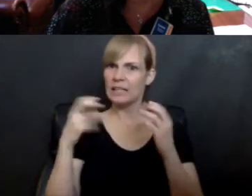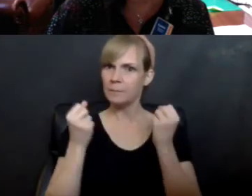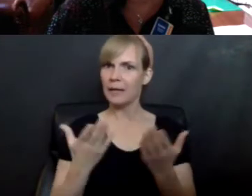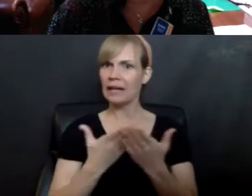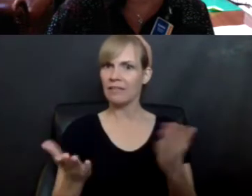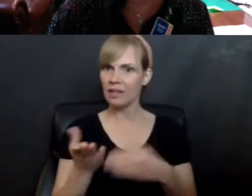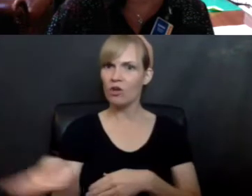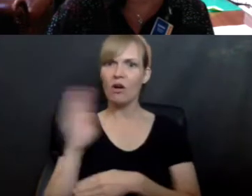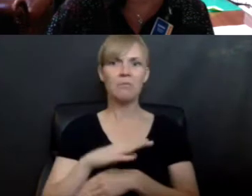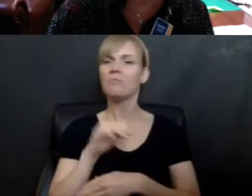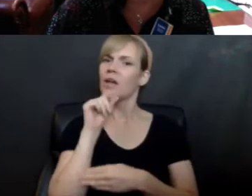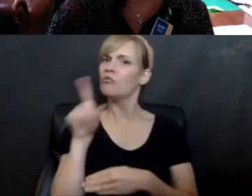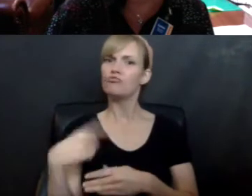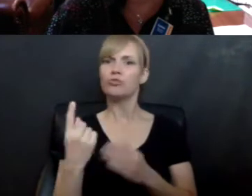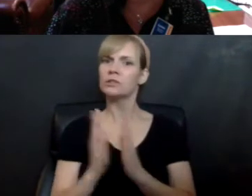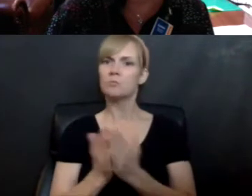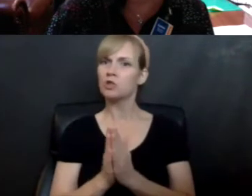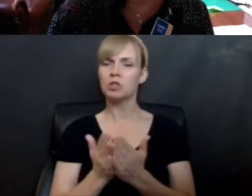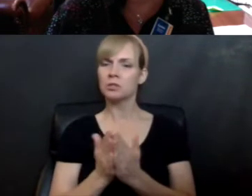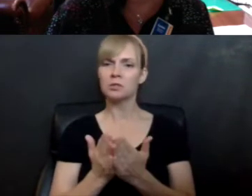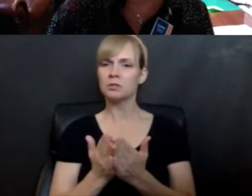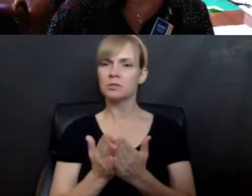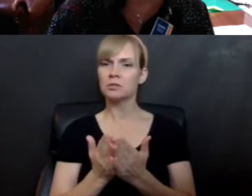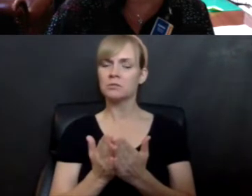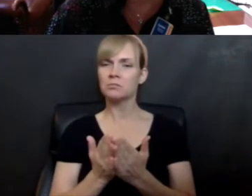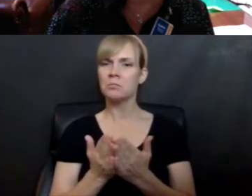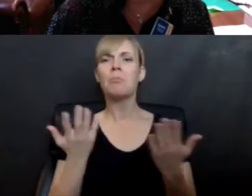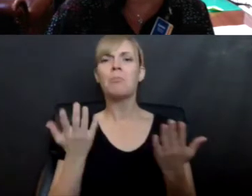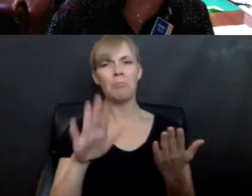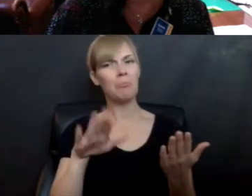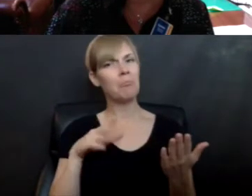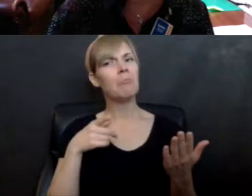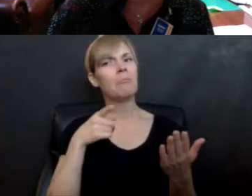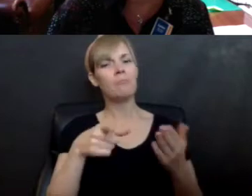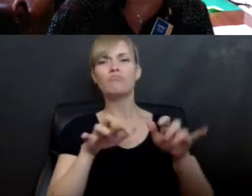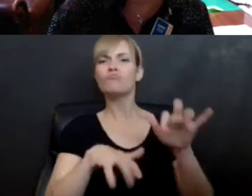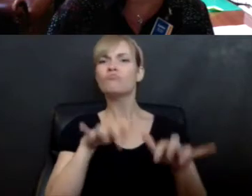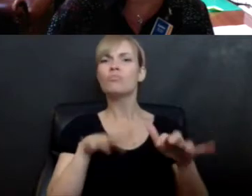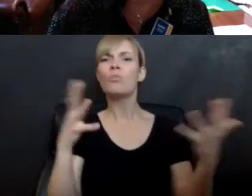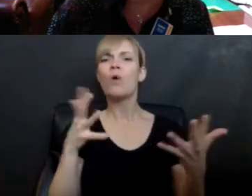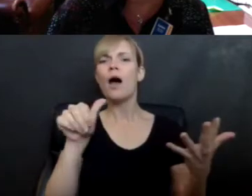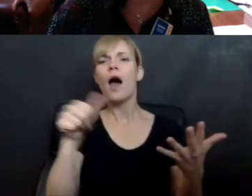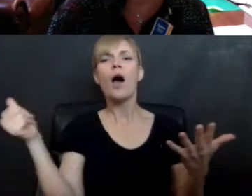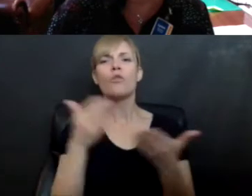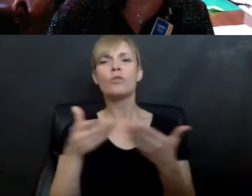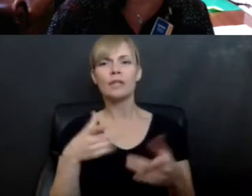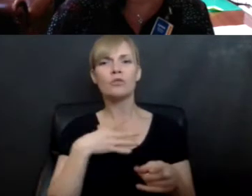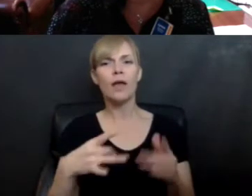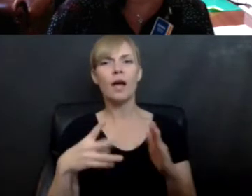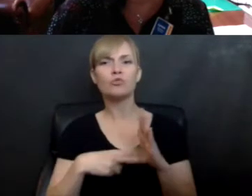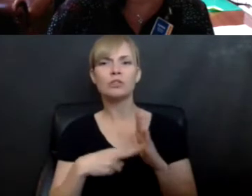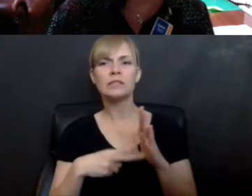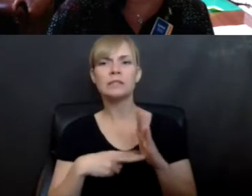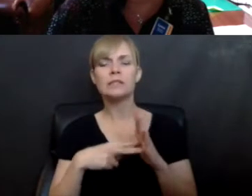And it's not always books, right? So does anyone want to put in the chat other things that they might read? Besides books?